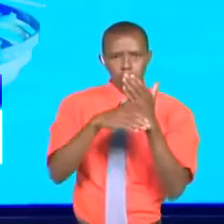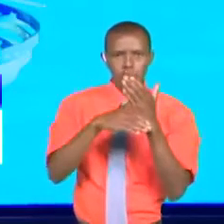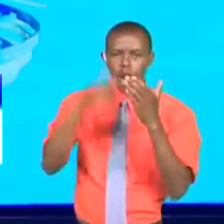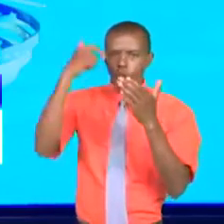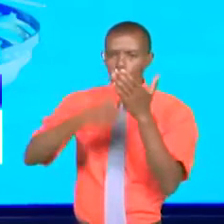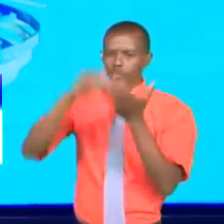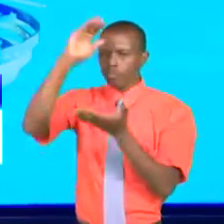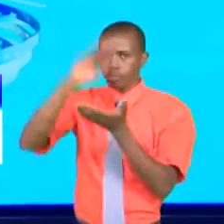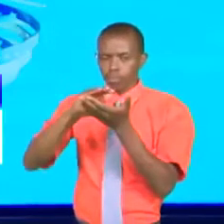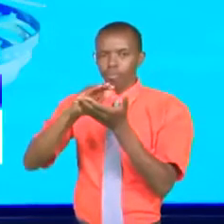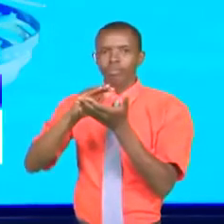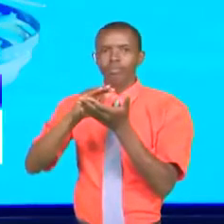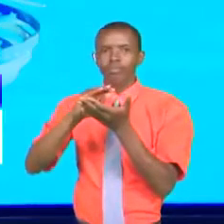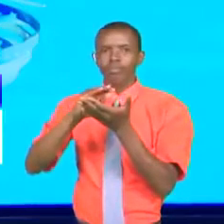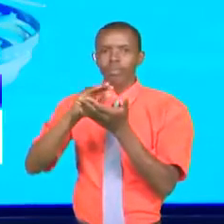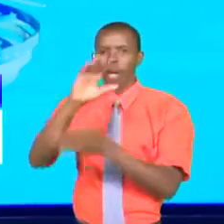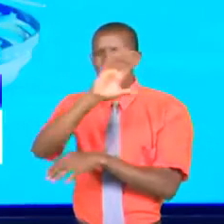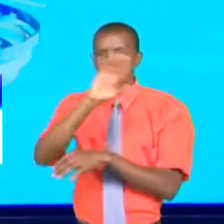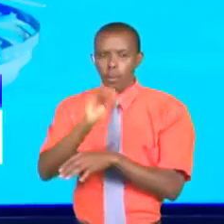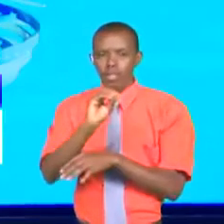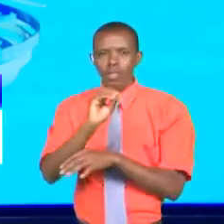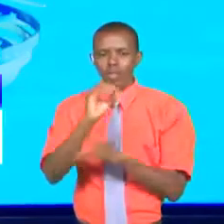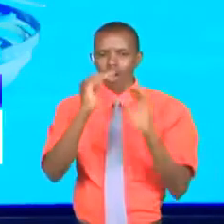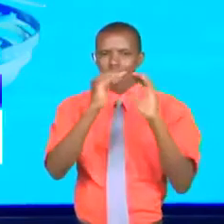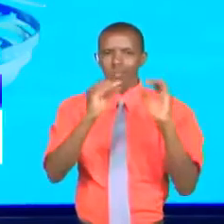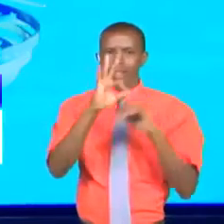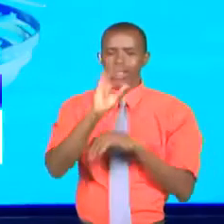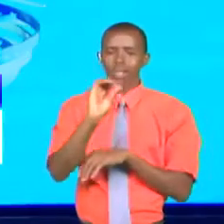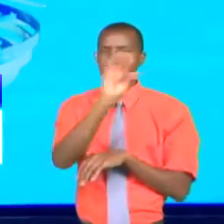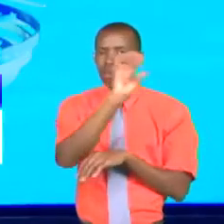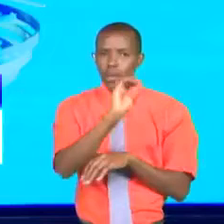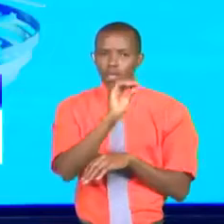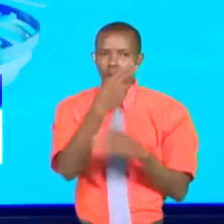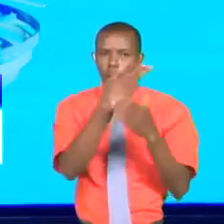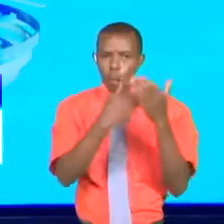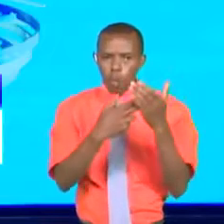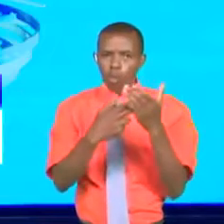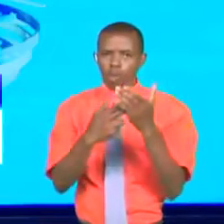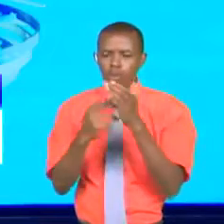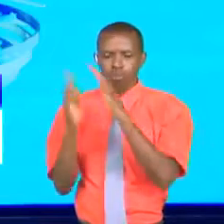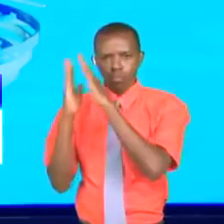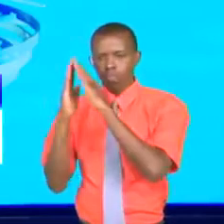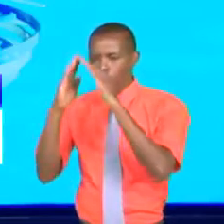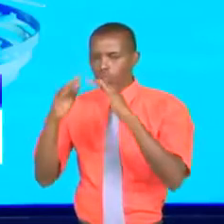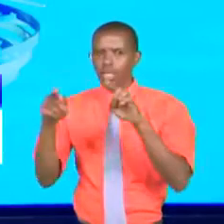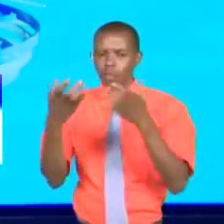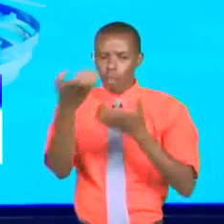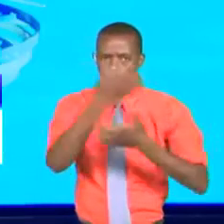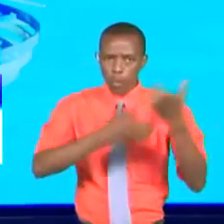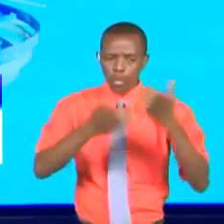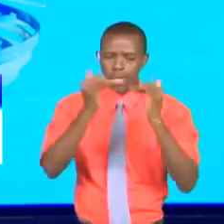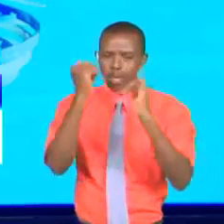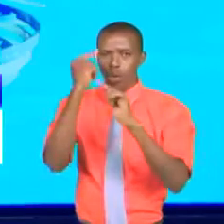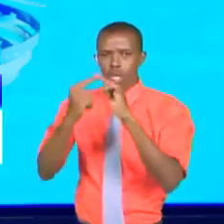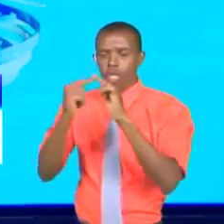-cutting move, dropping the leasing percentage to an average of 30% in both residential and commercial spaces. With a new